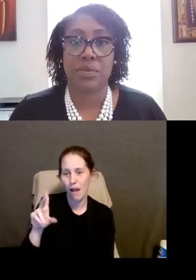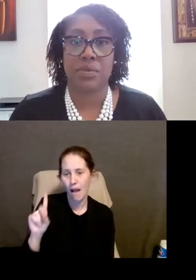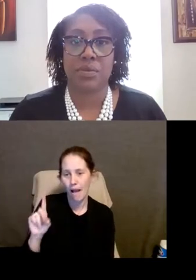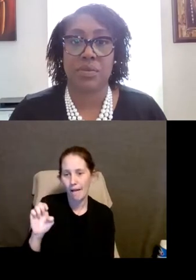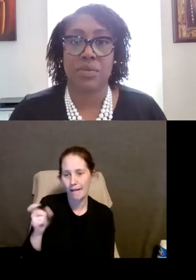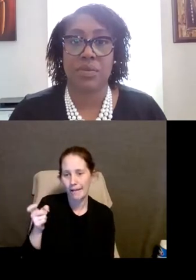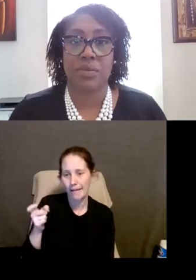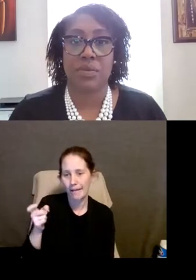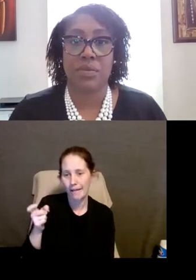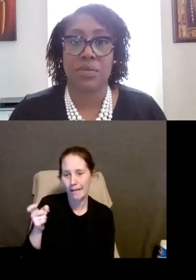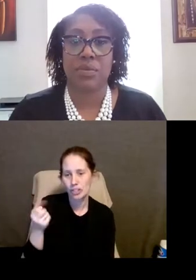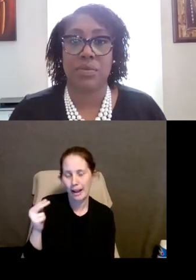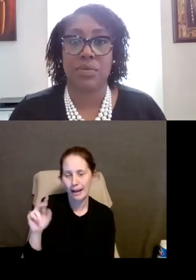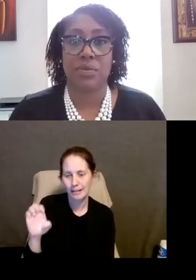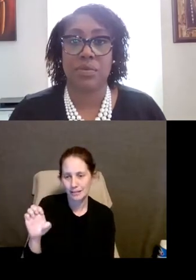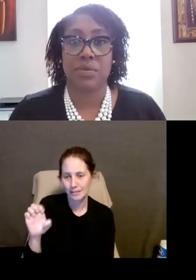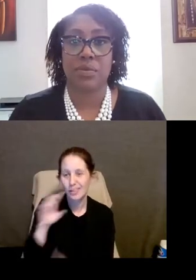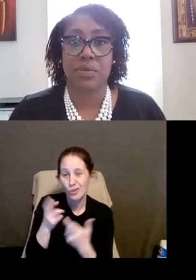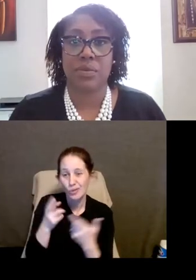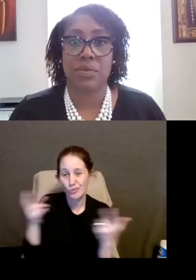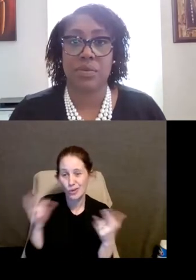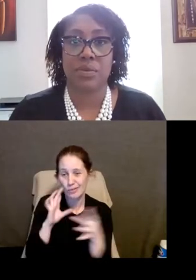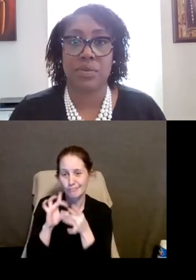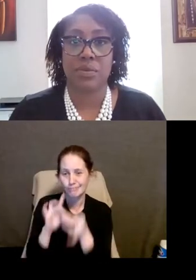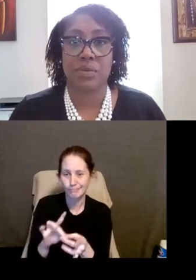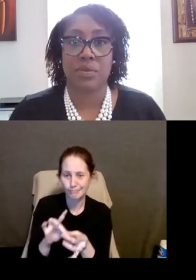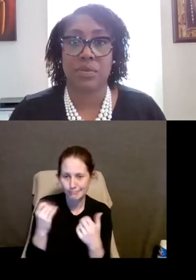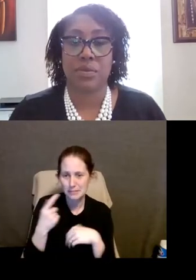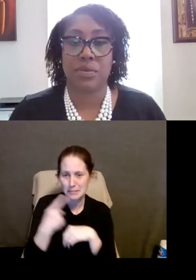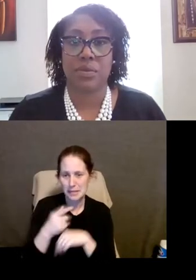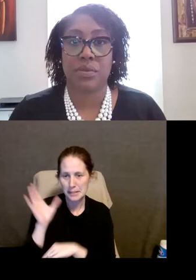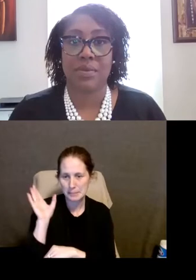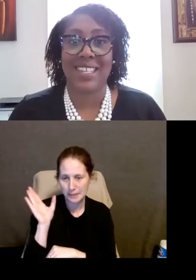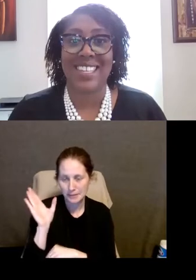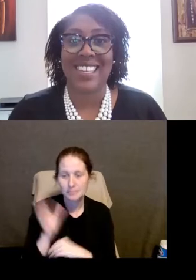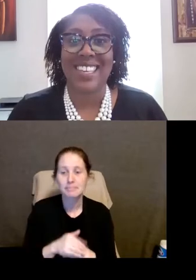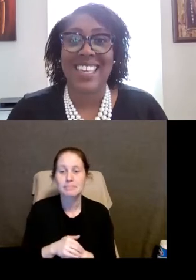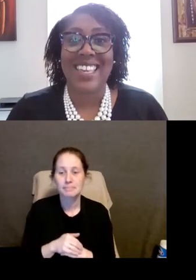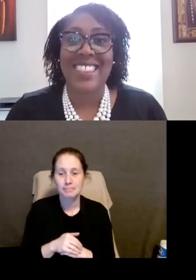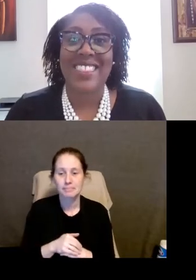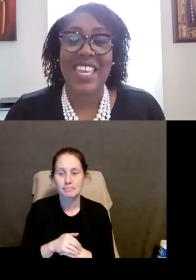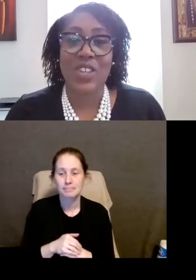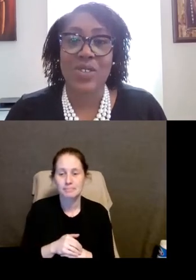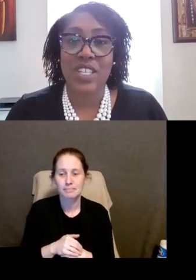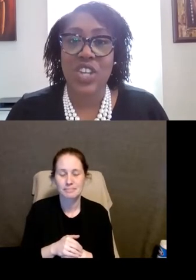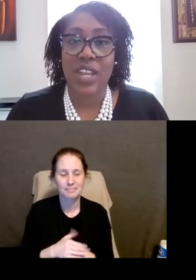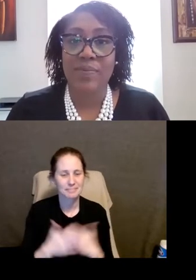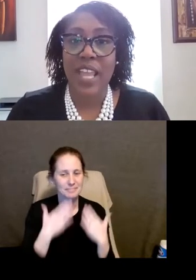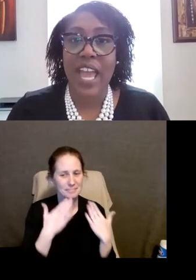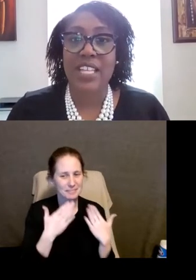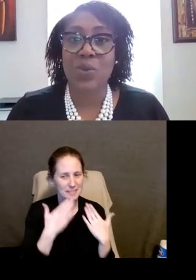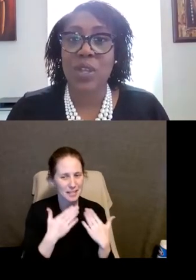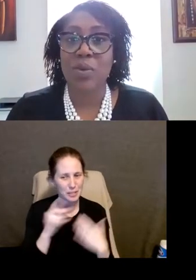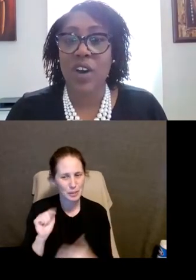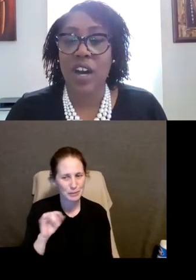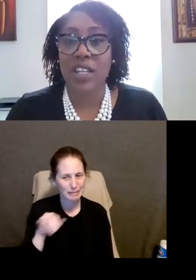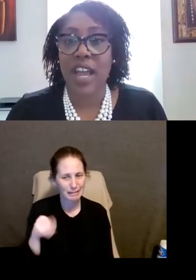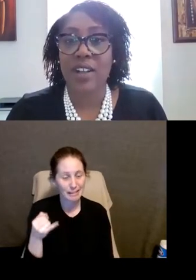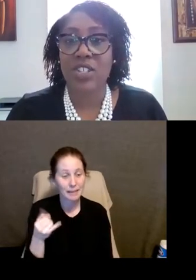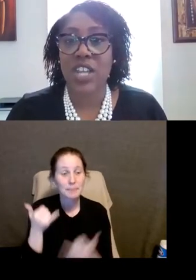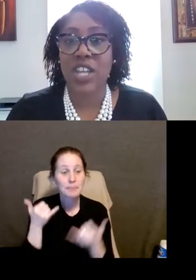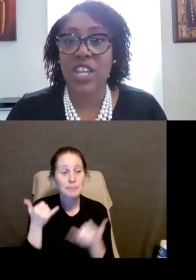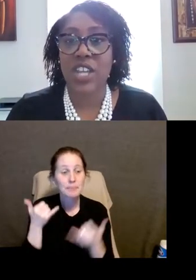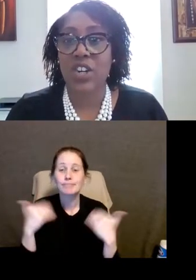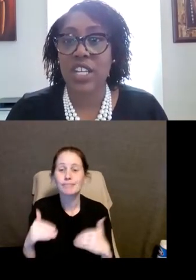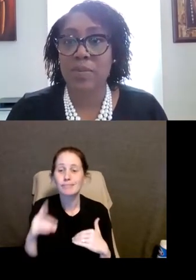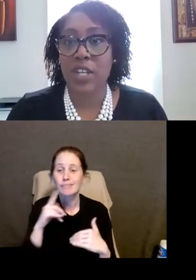with resources that supplement today's conversation. Back to you, Kashana. Thank you, TJ. As we move on,